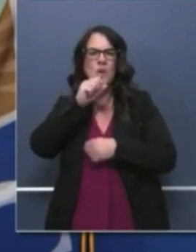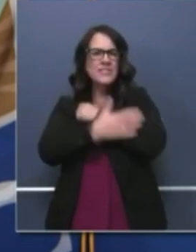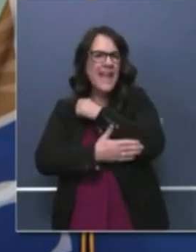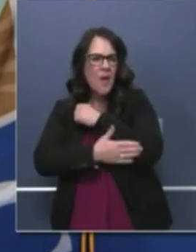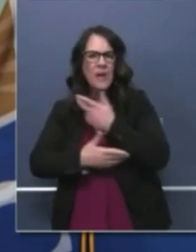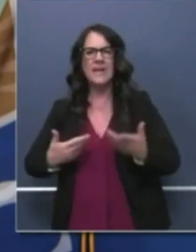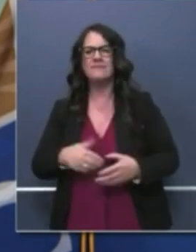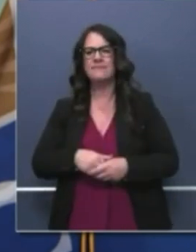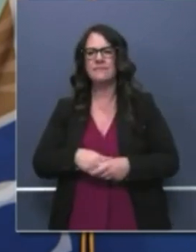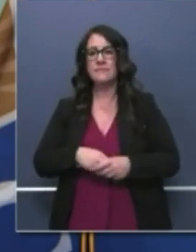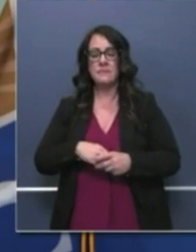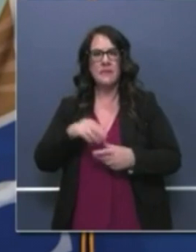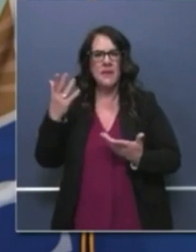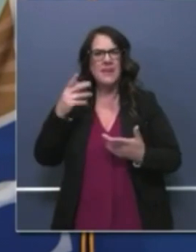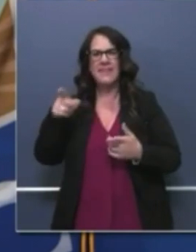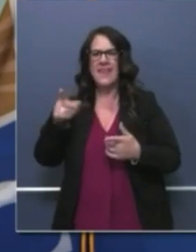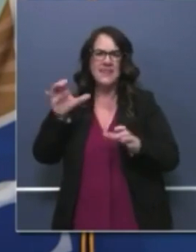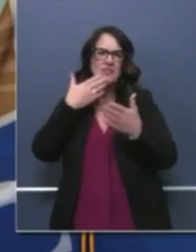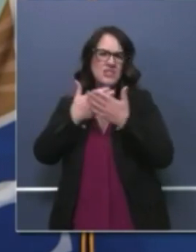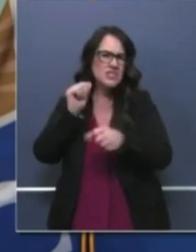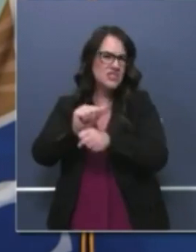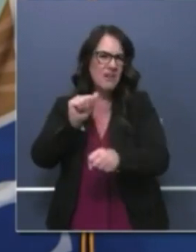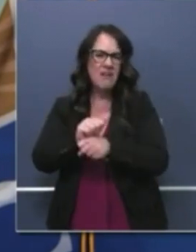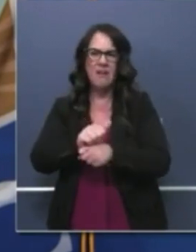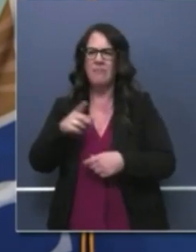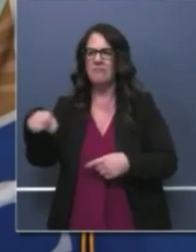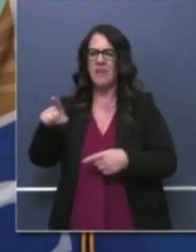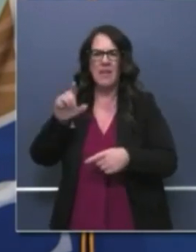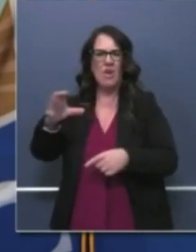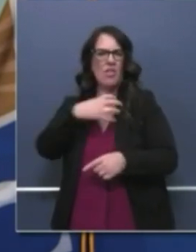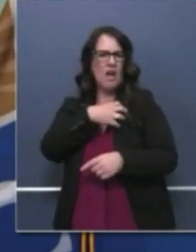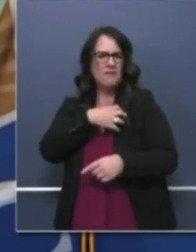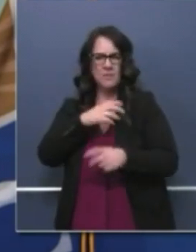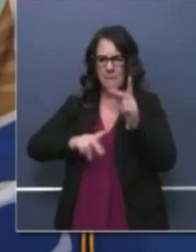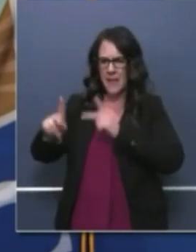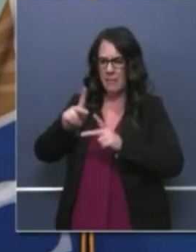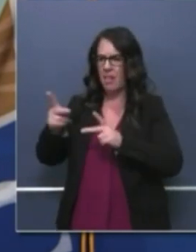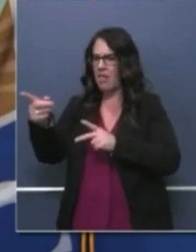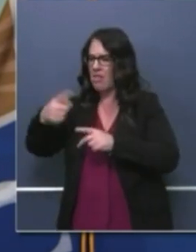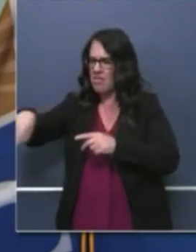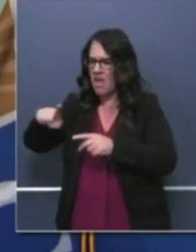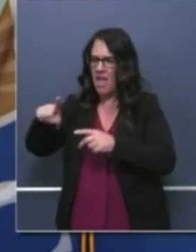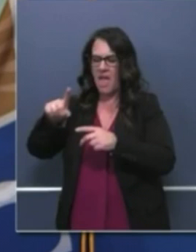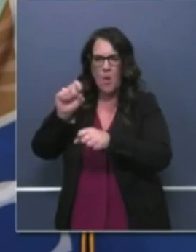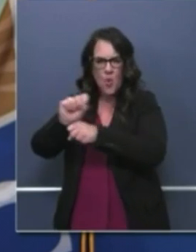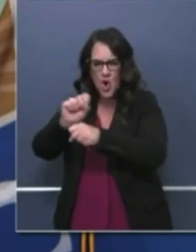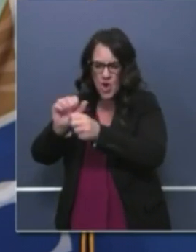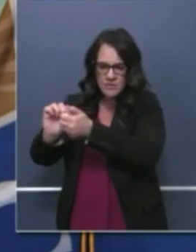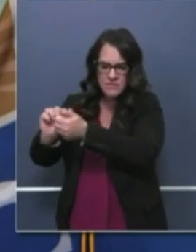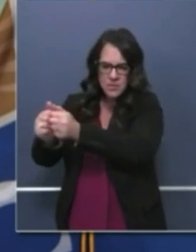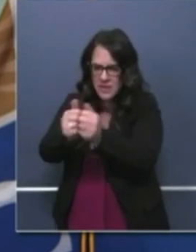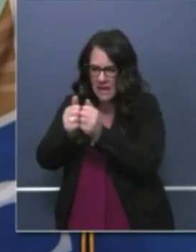locals there and law enforcement. They put together an outstanding plan to begin to reopening, to reopen those beaches. And